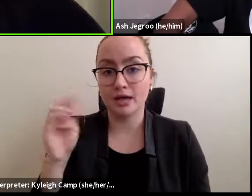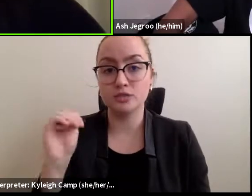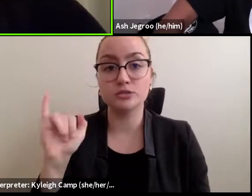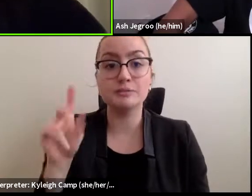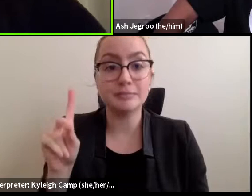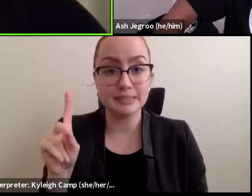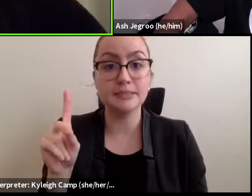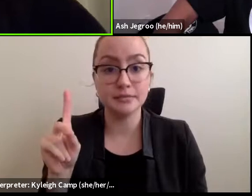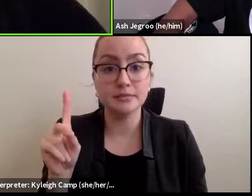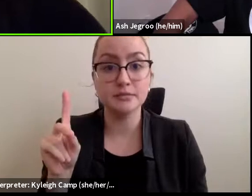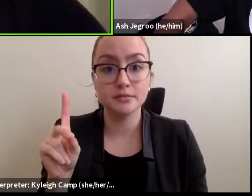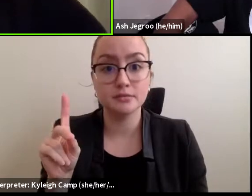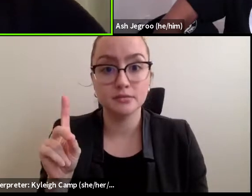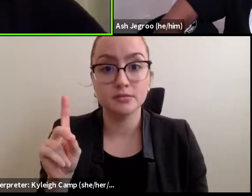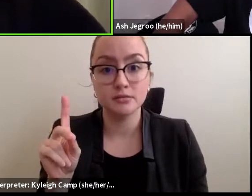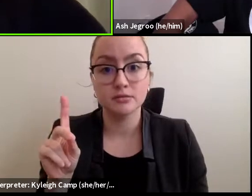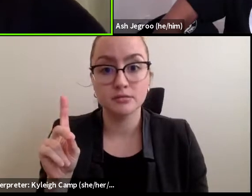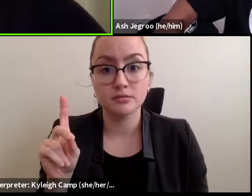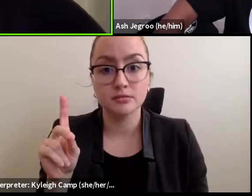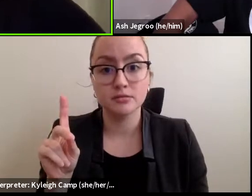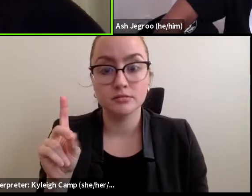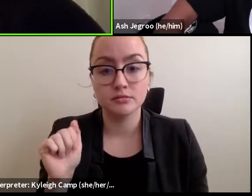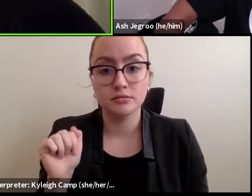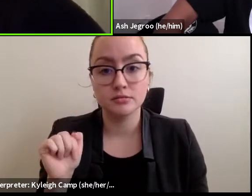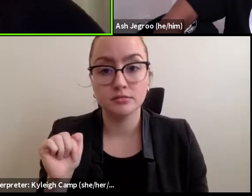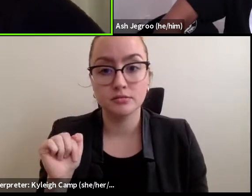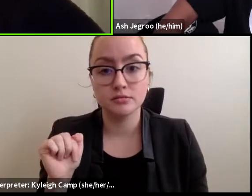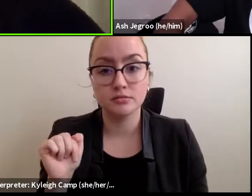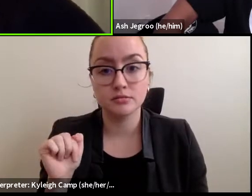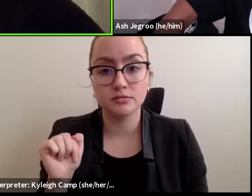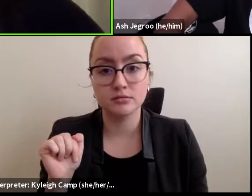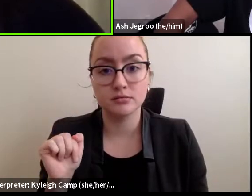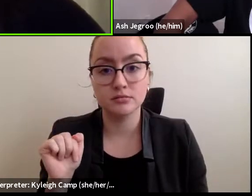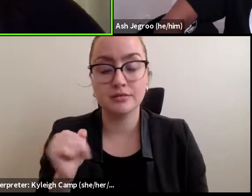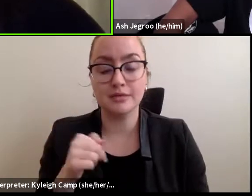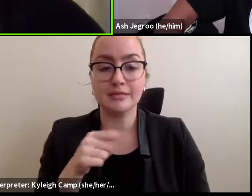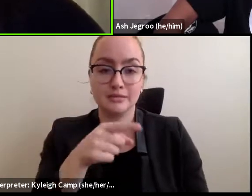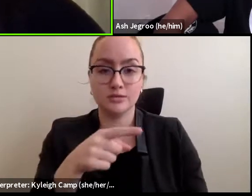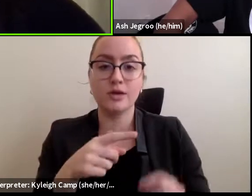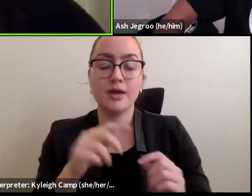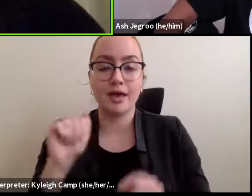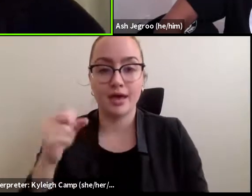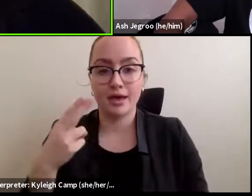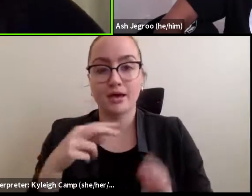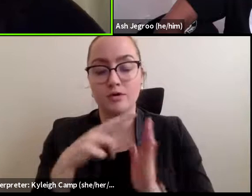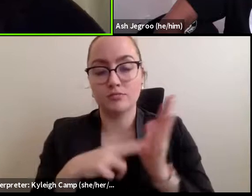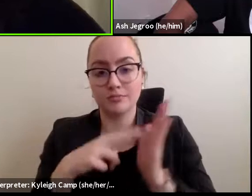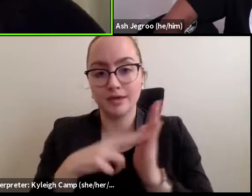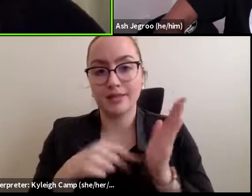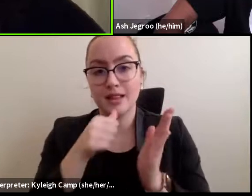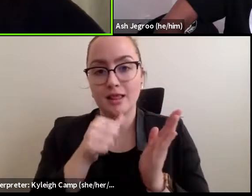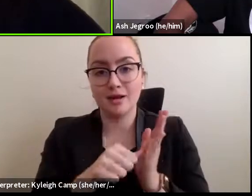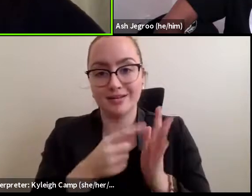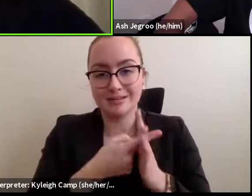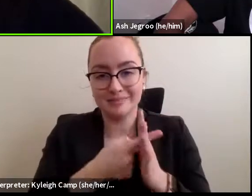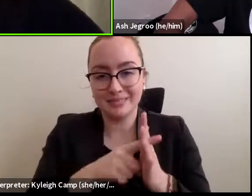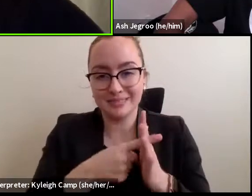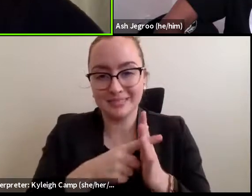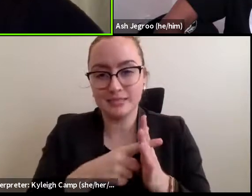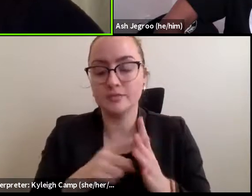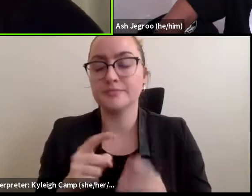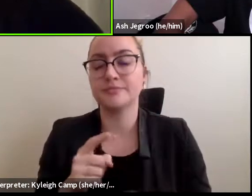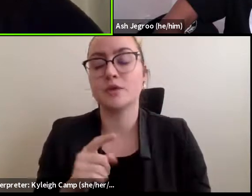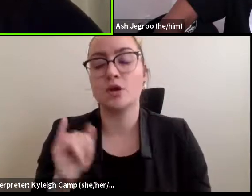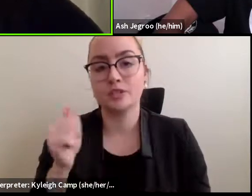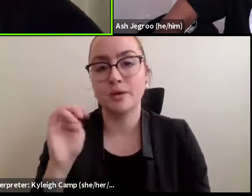because Jamila read the letter beginning, and the Indian Administrator Kashmir